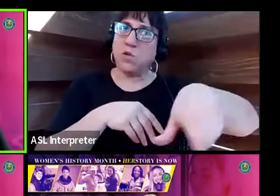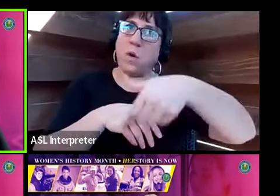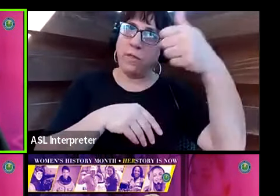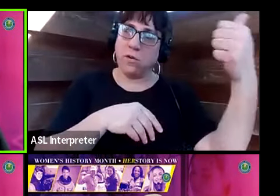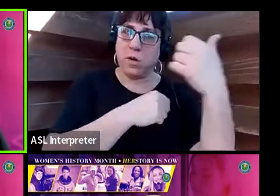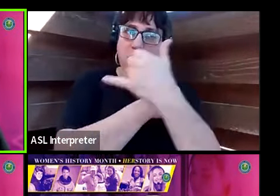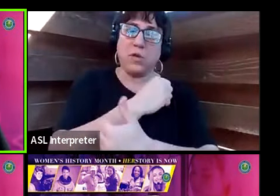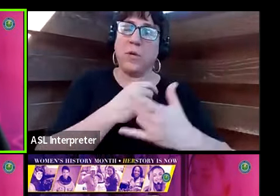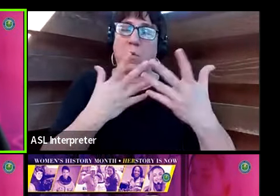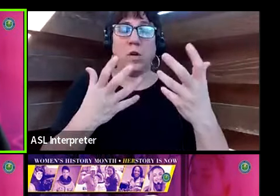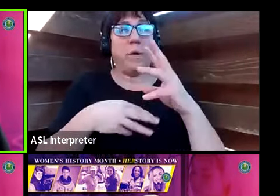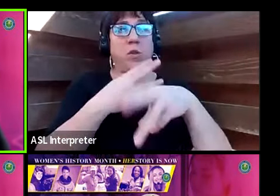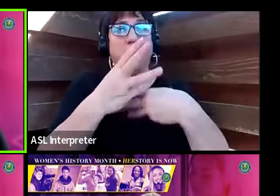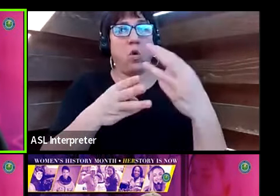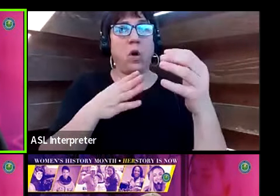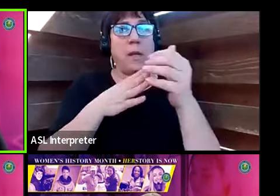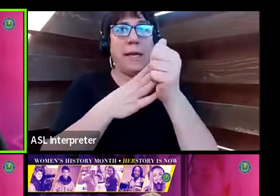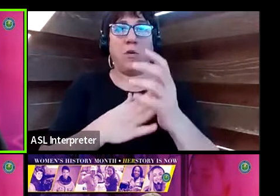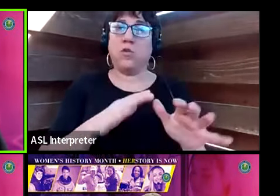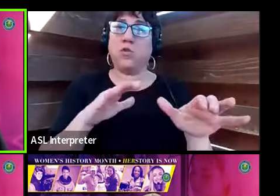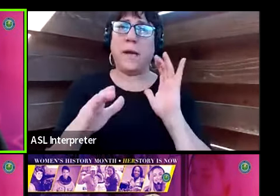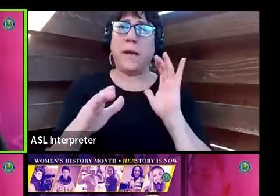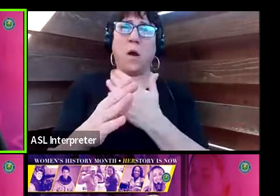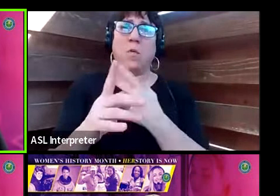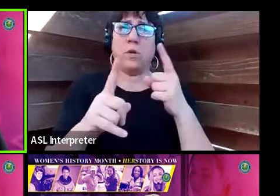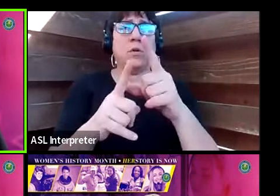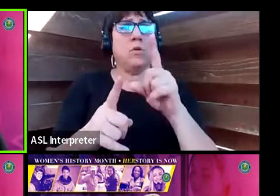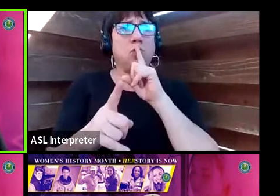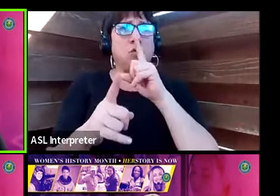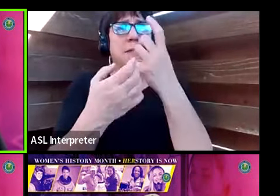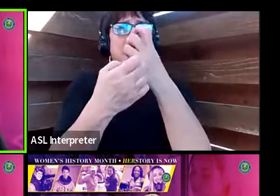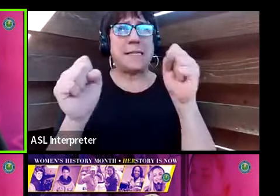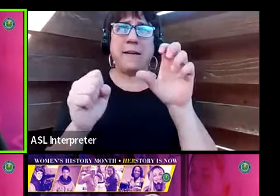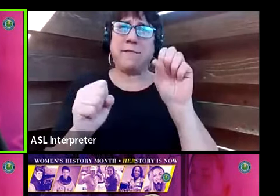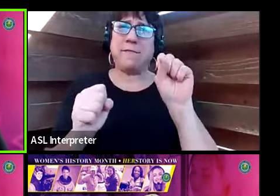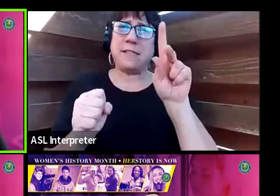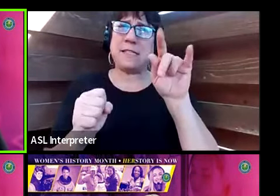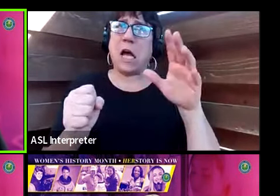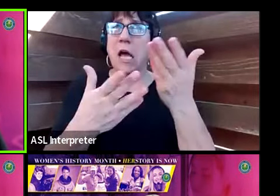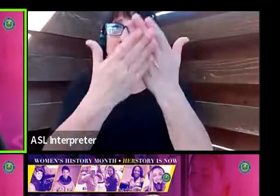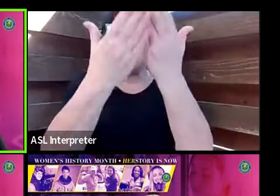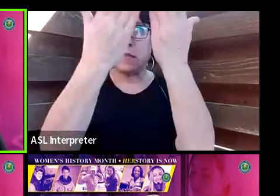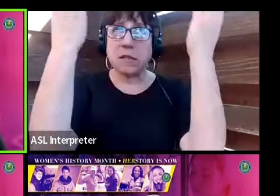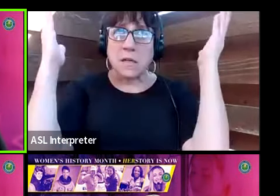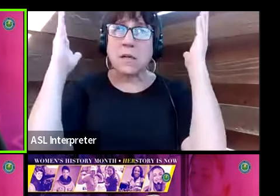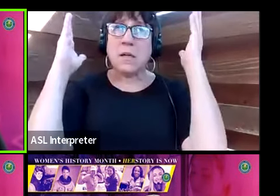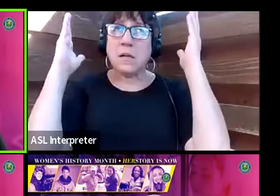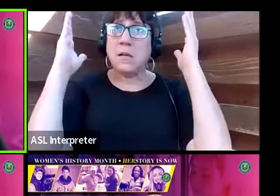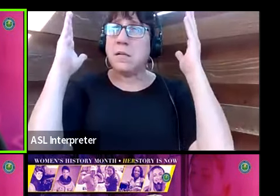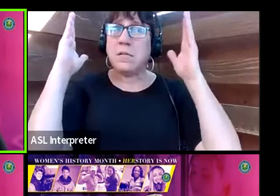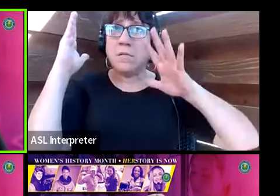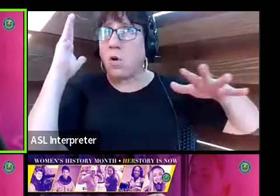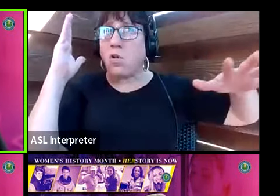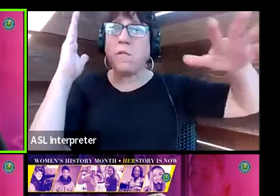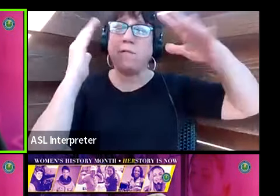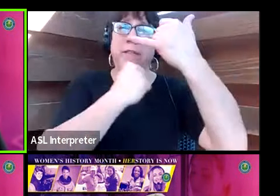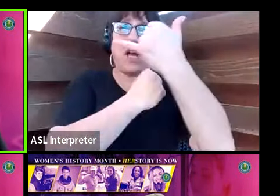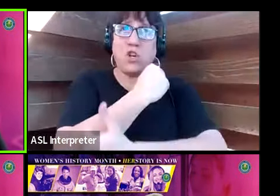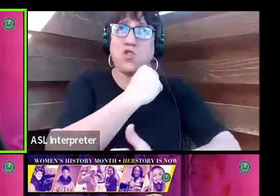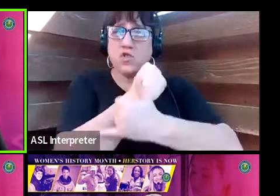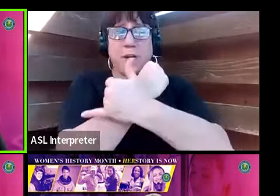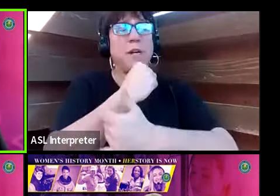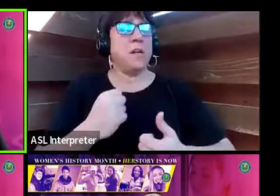given our mission is to ensure secure skies across this diverse nation, it only makes sense that the